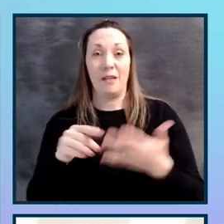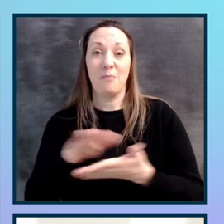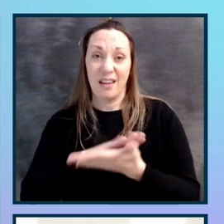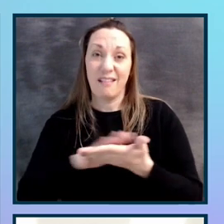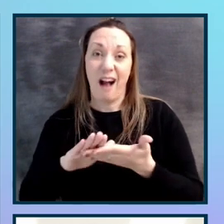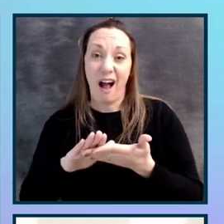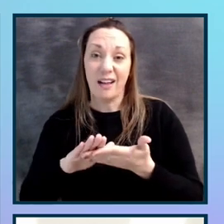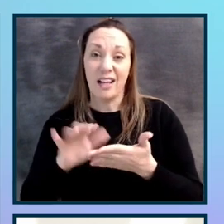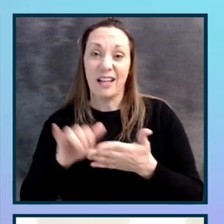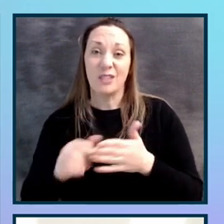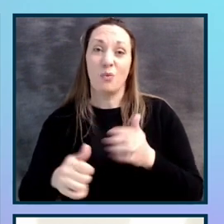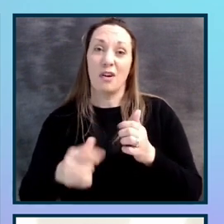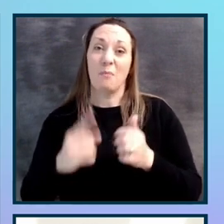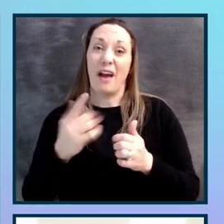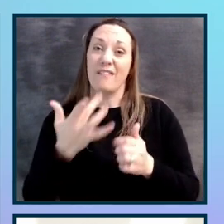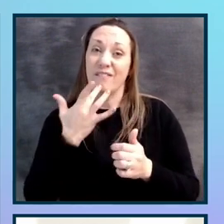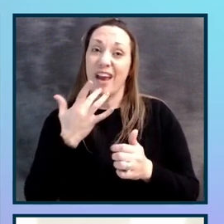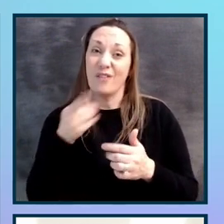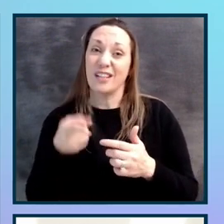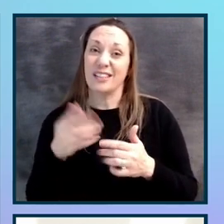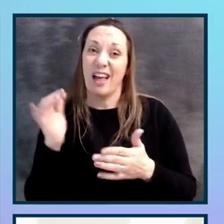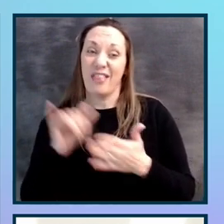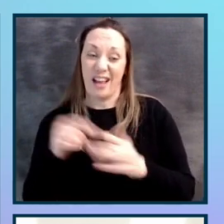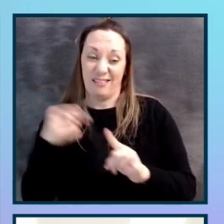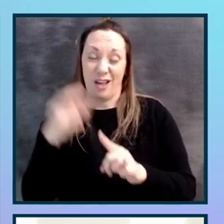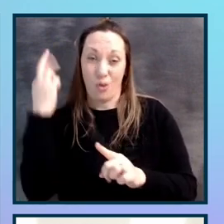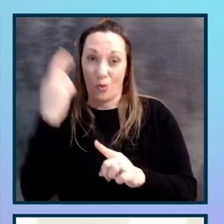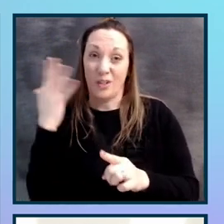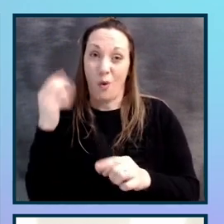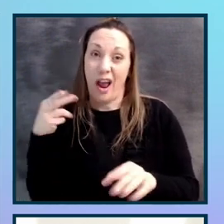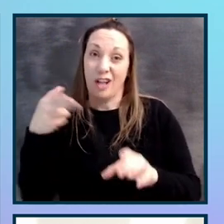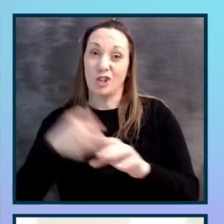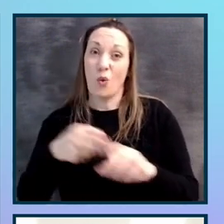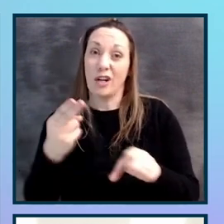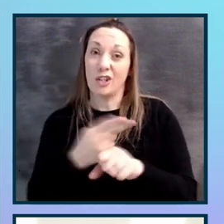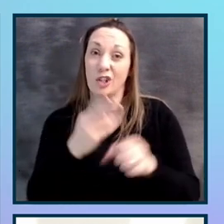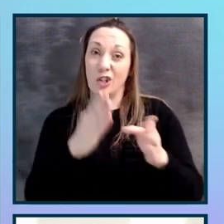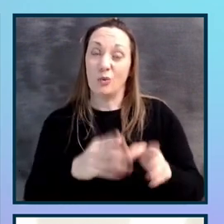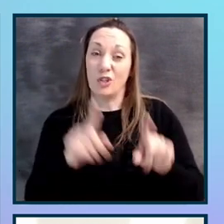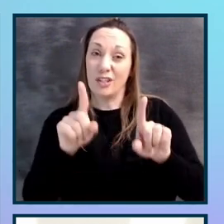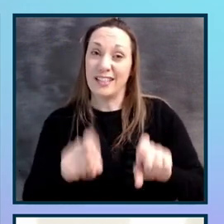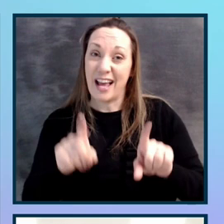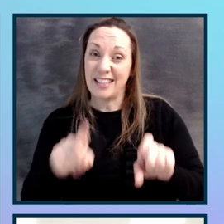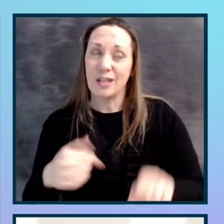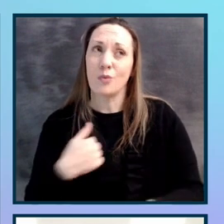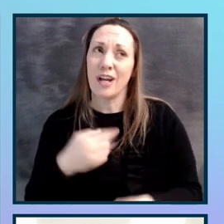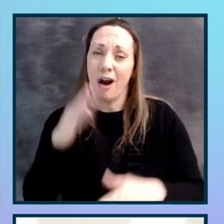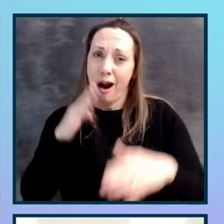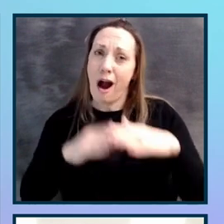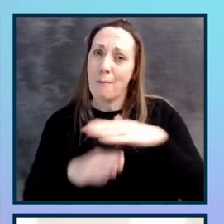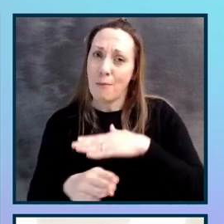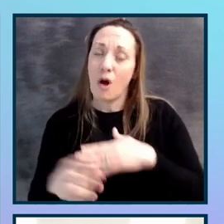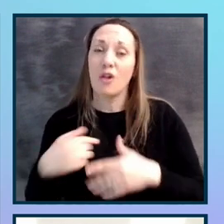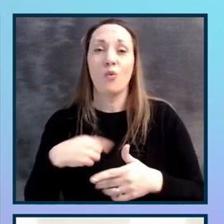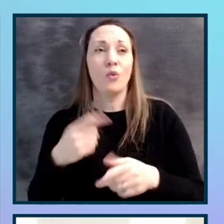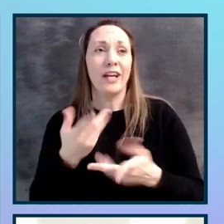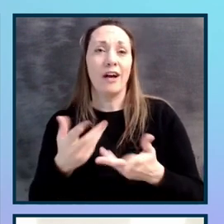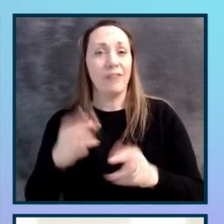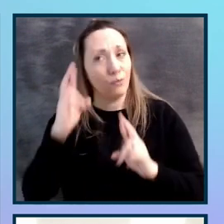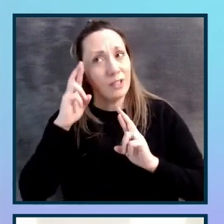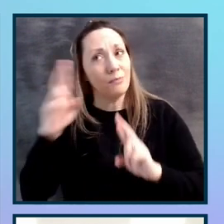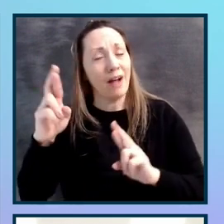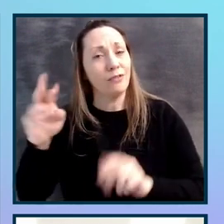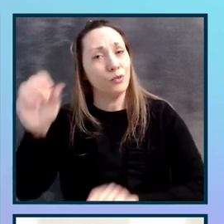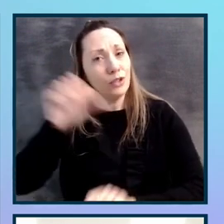I joined user testing as well. This makes us stronger. We are a humble company, we're authentic, and we treat each other with the utmost respect.